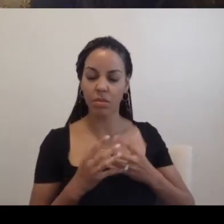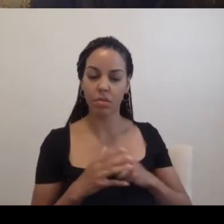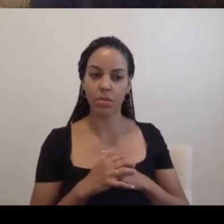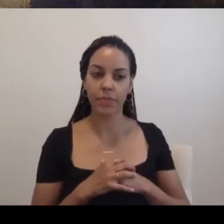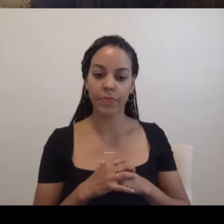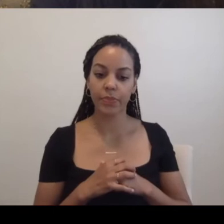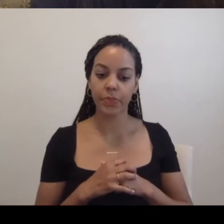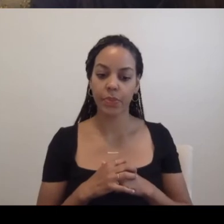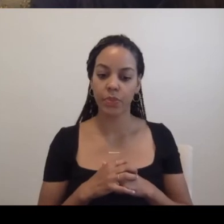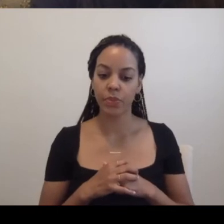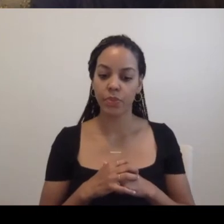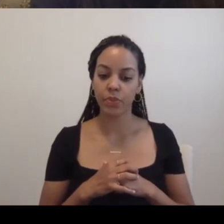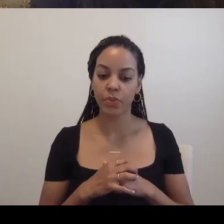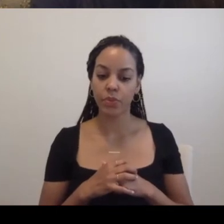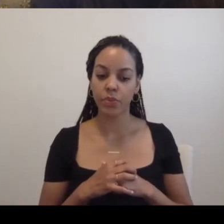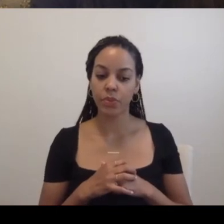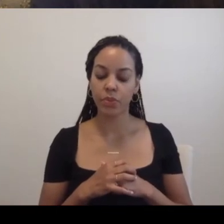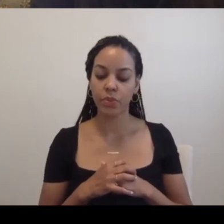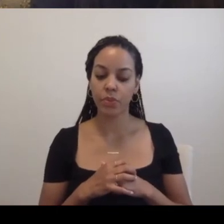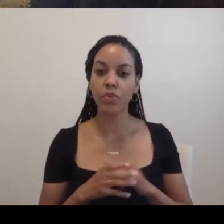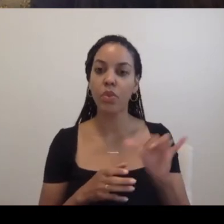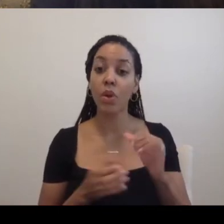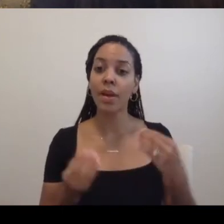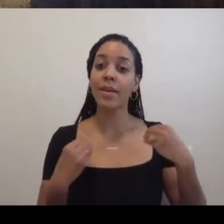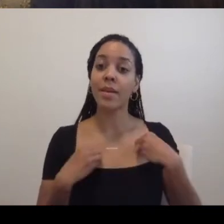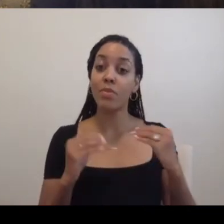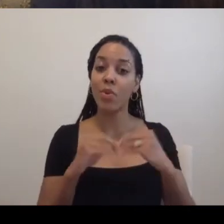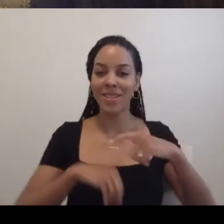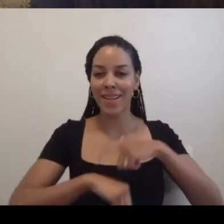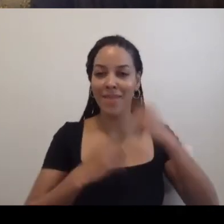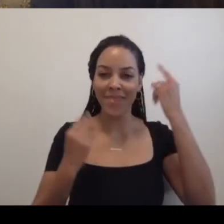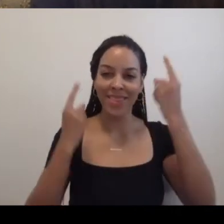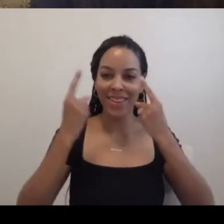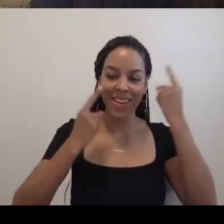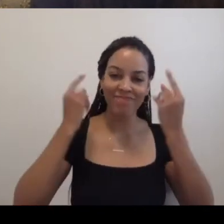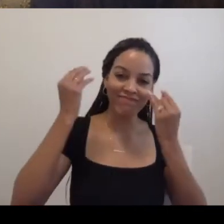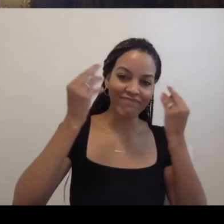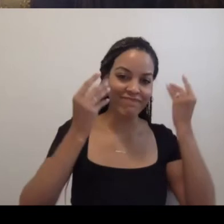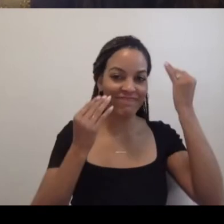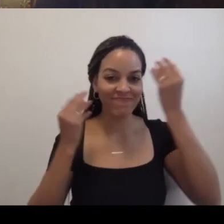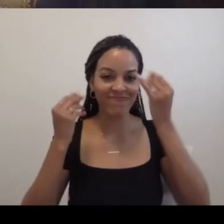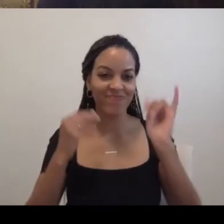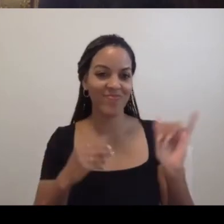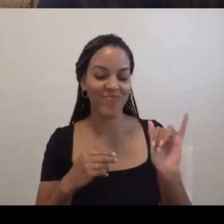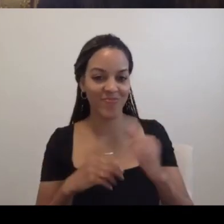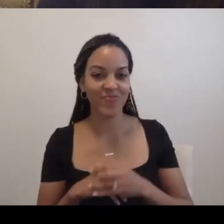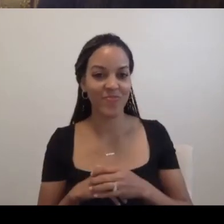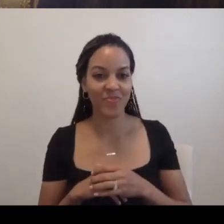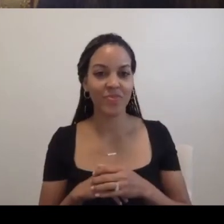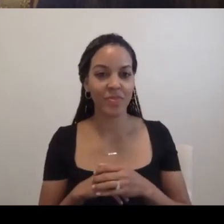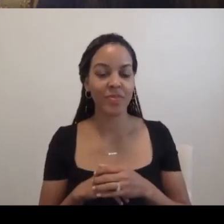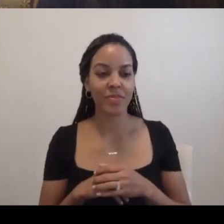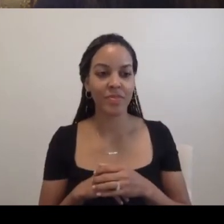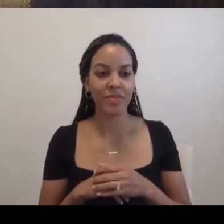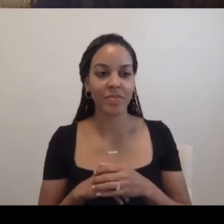And it gives me a lot of time to think as well and to modulate the